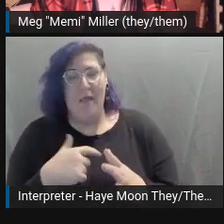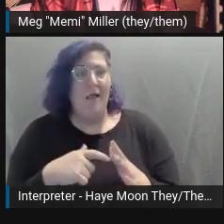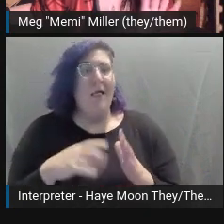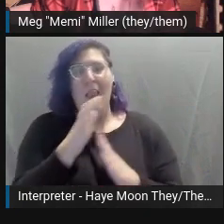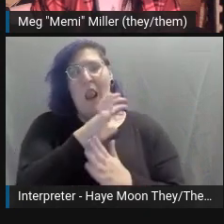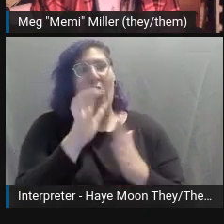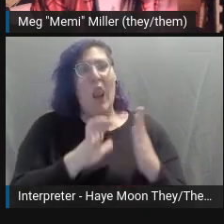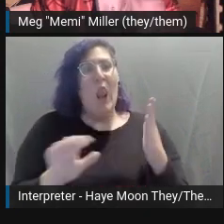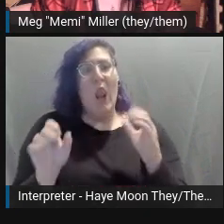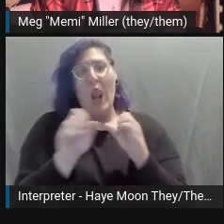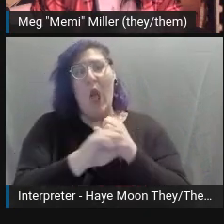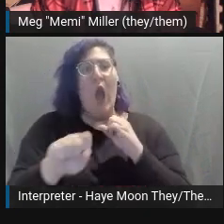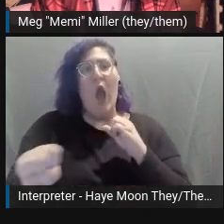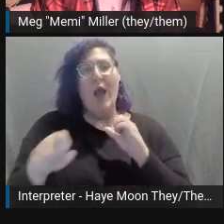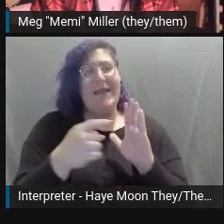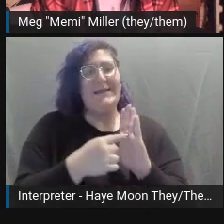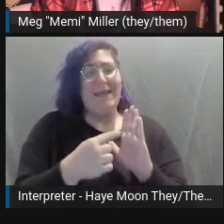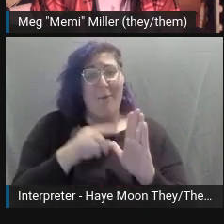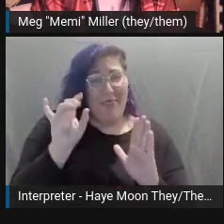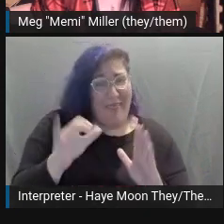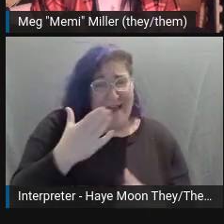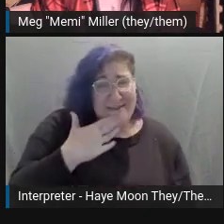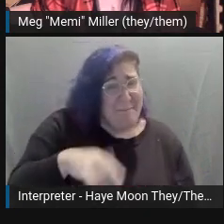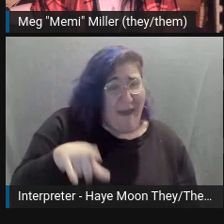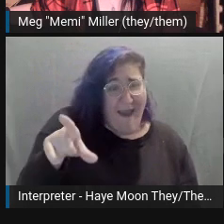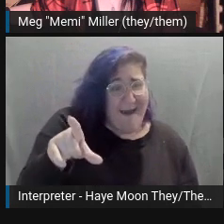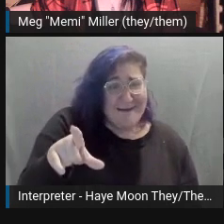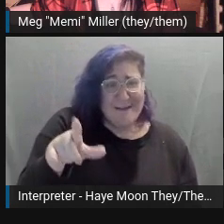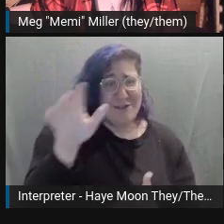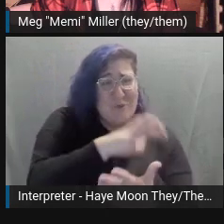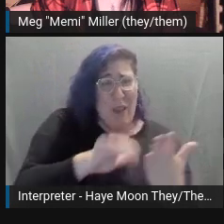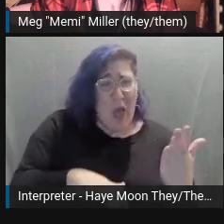with. It's just a bad example. That's too long. This is a tiny graph.